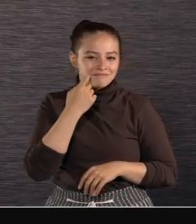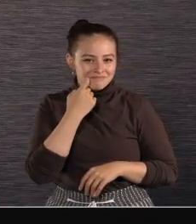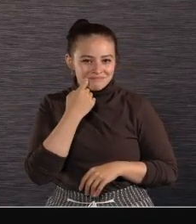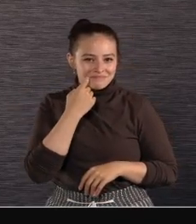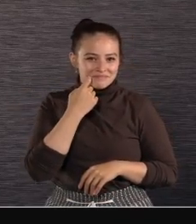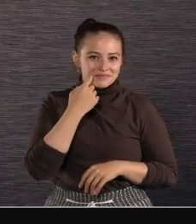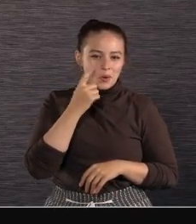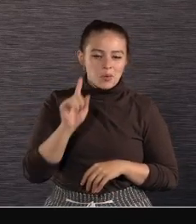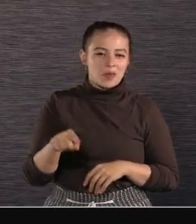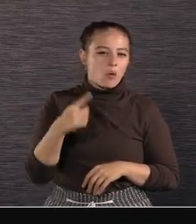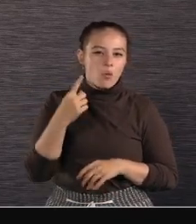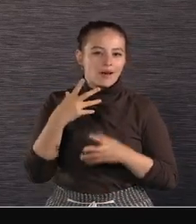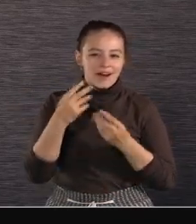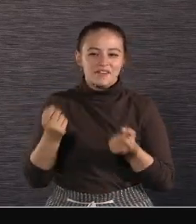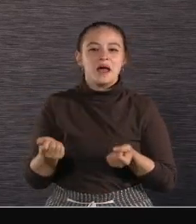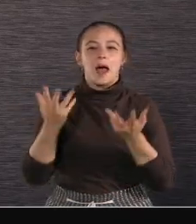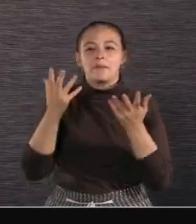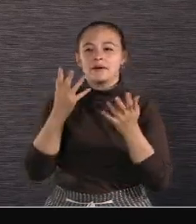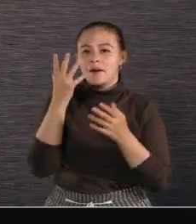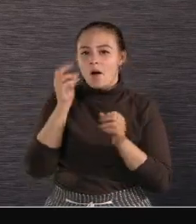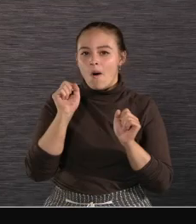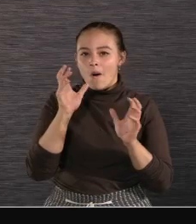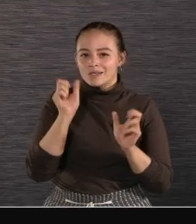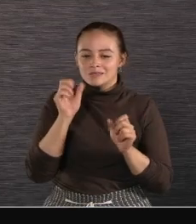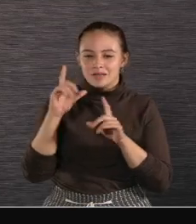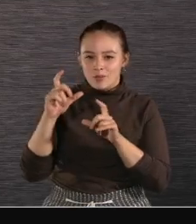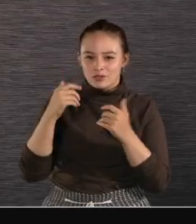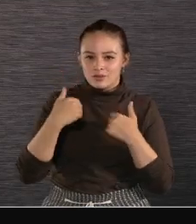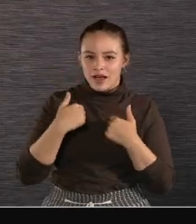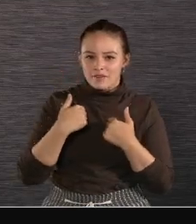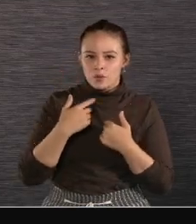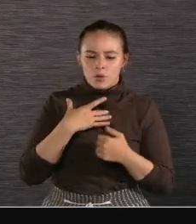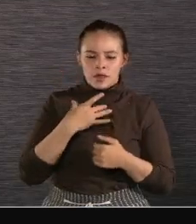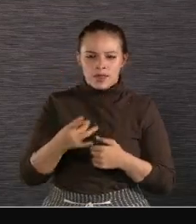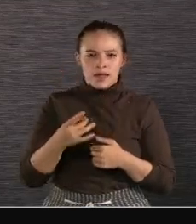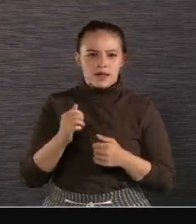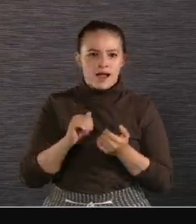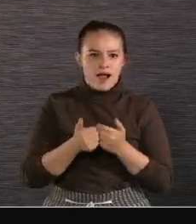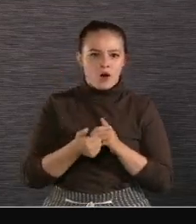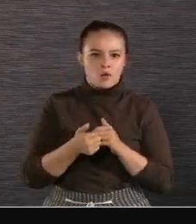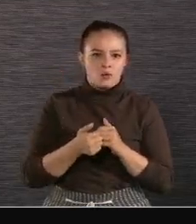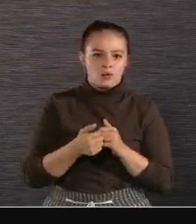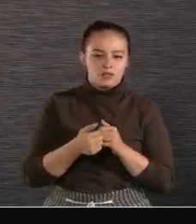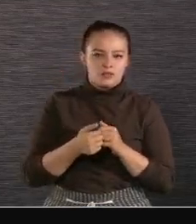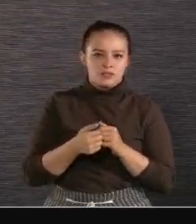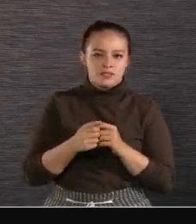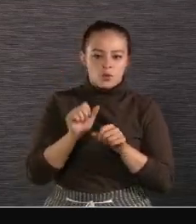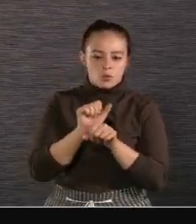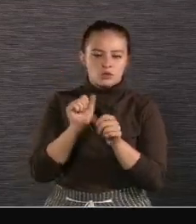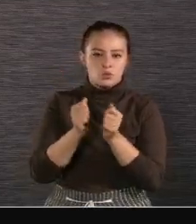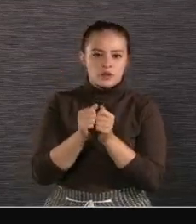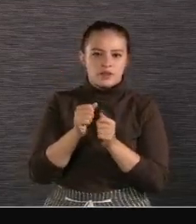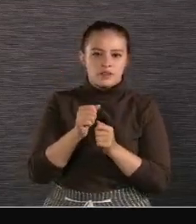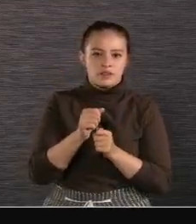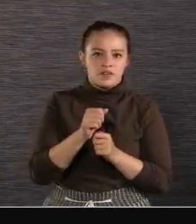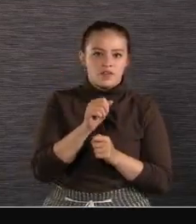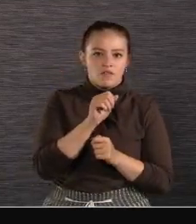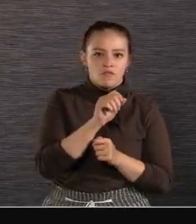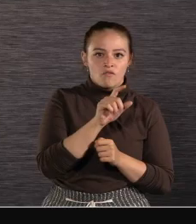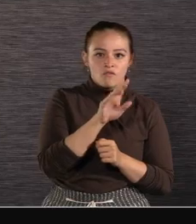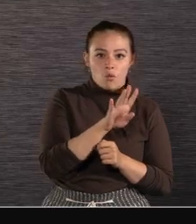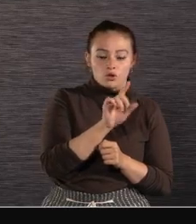line of live cameras In recent years We've led the way in live With 120p 4K for slow motion